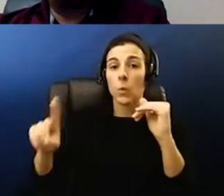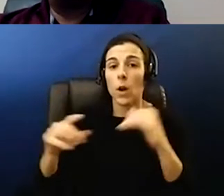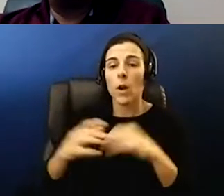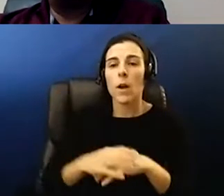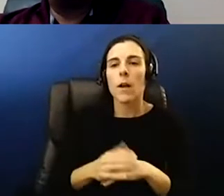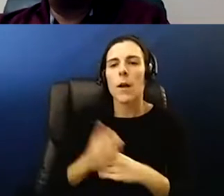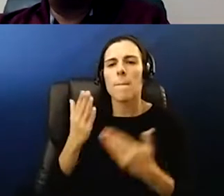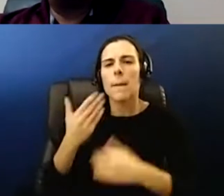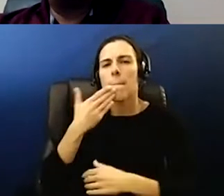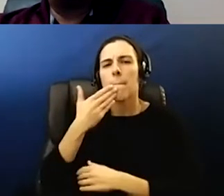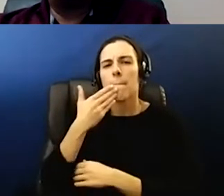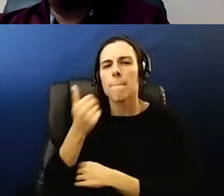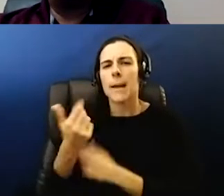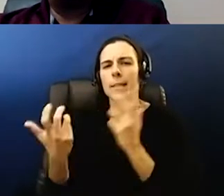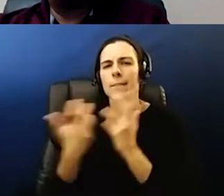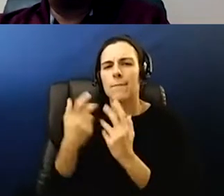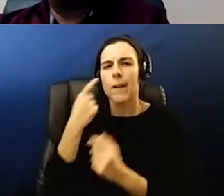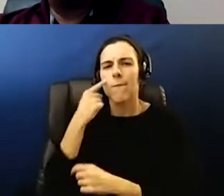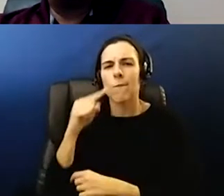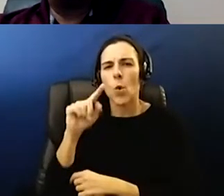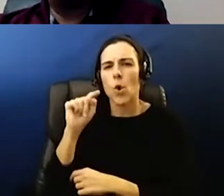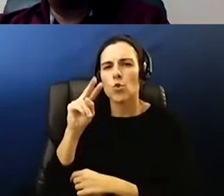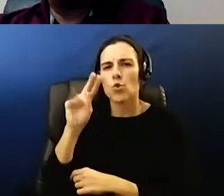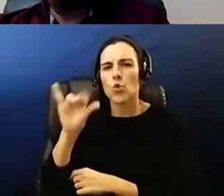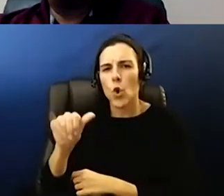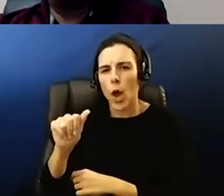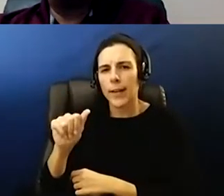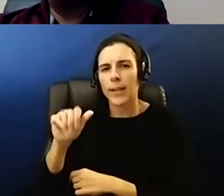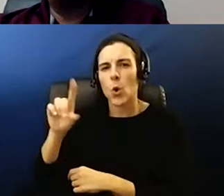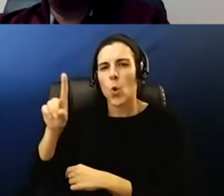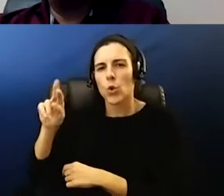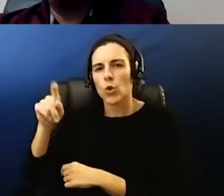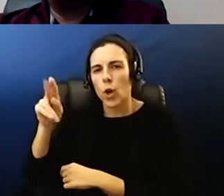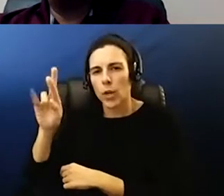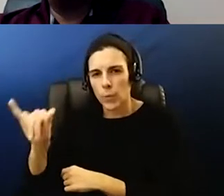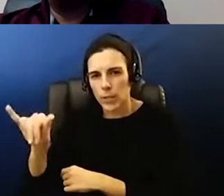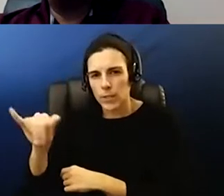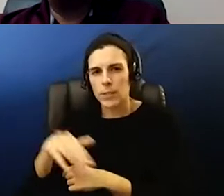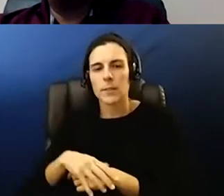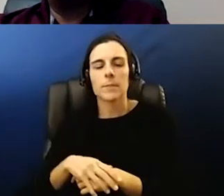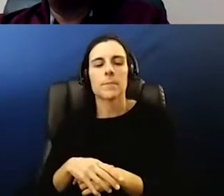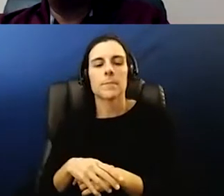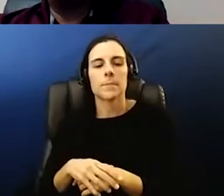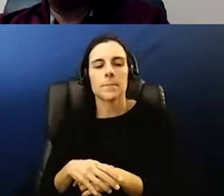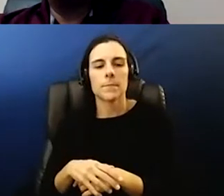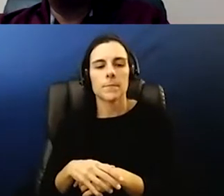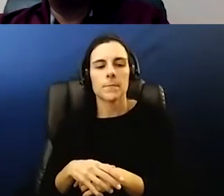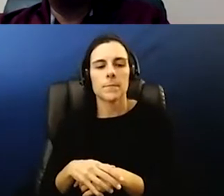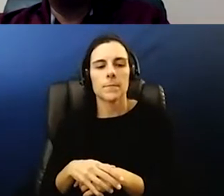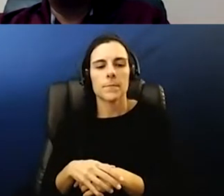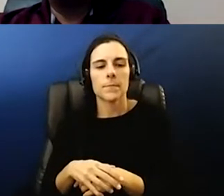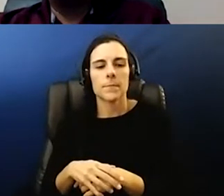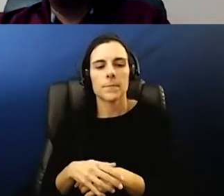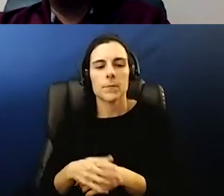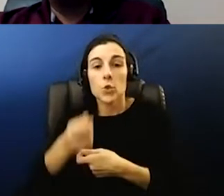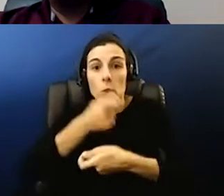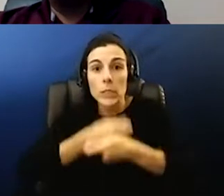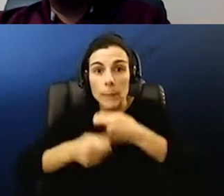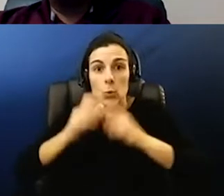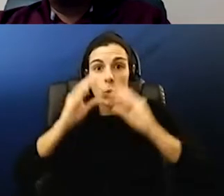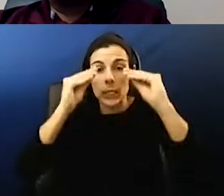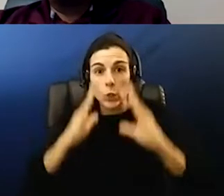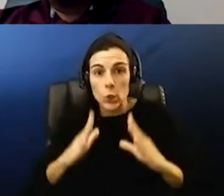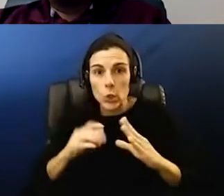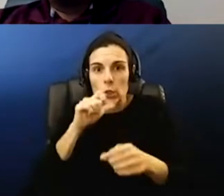tanya davis or dr presley um and it's about uh what seems to be a substitute teacher shortage and and i know